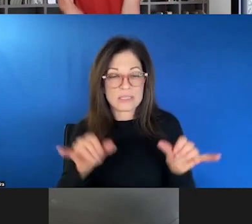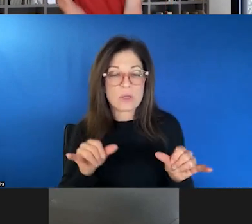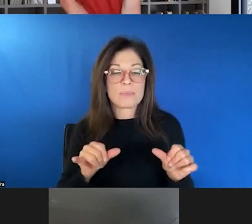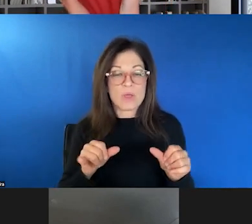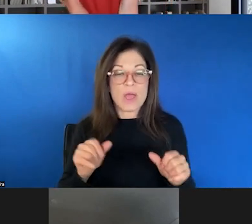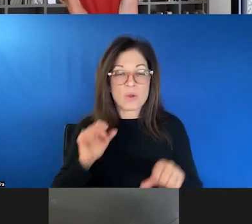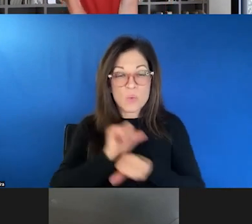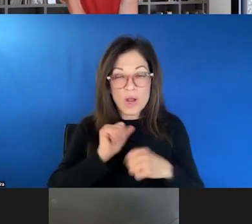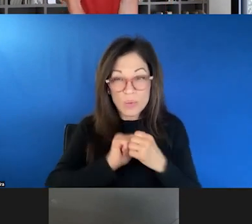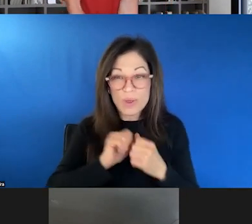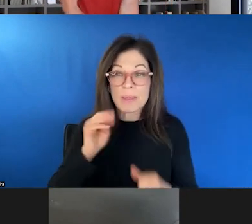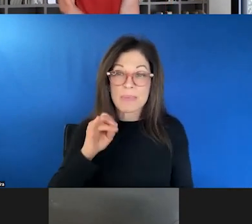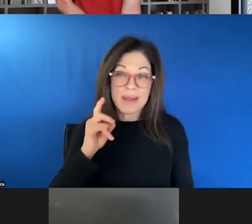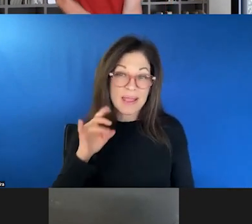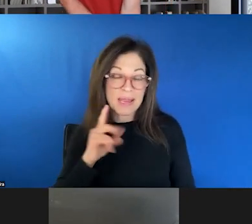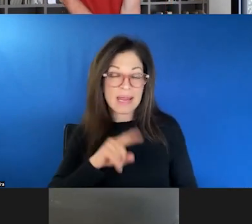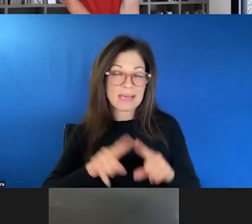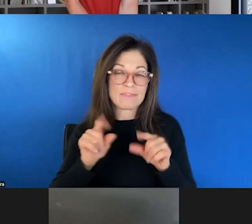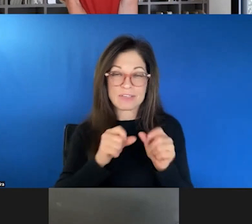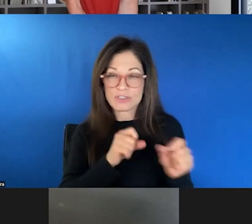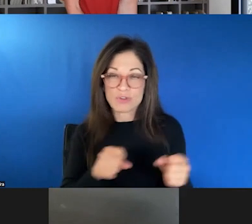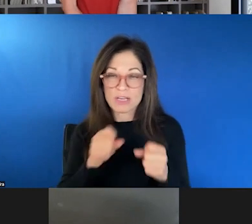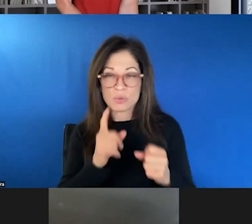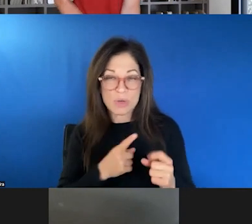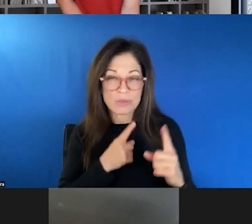specific strategies that you want to advance in 2024.